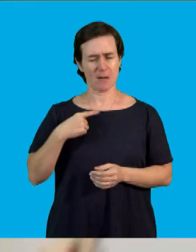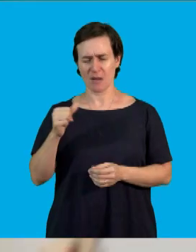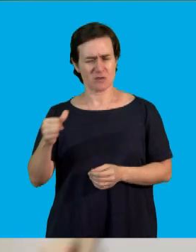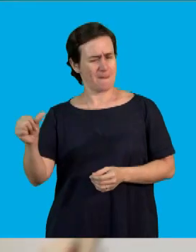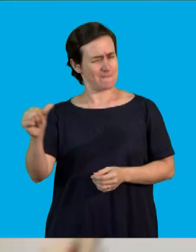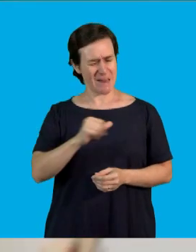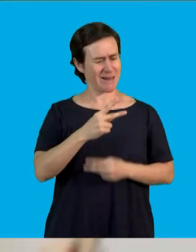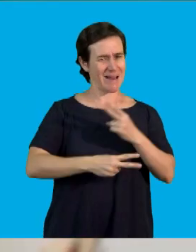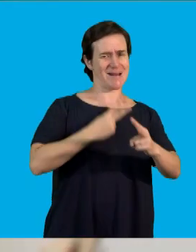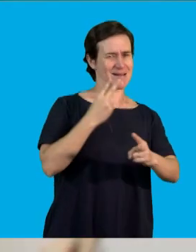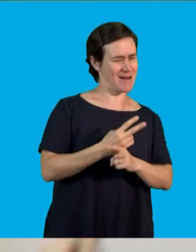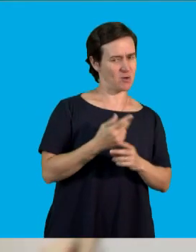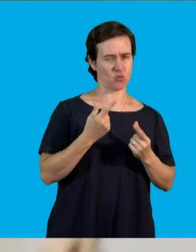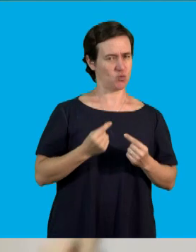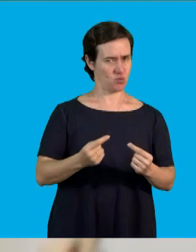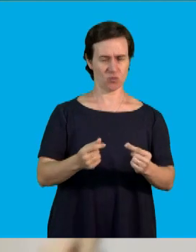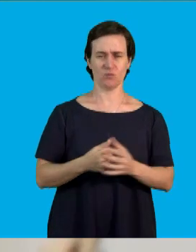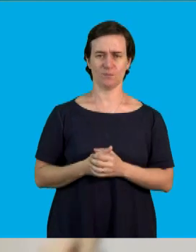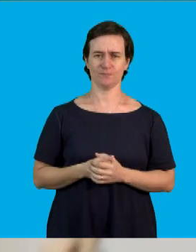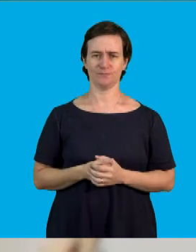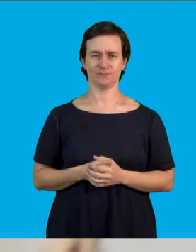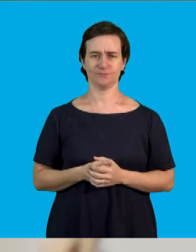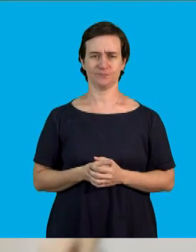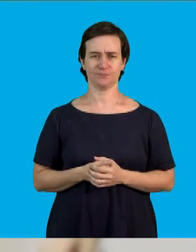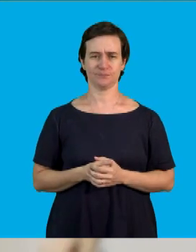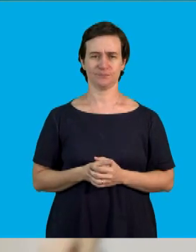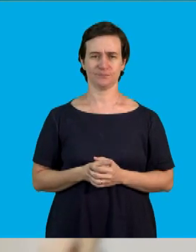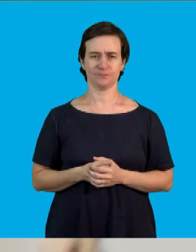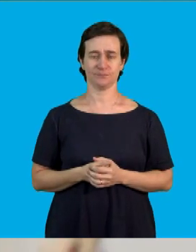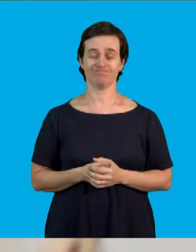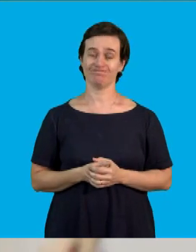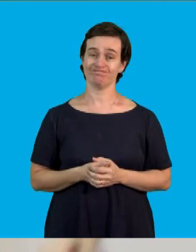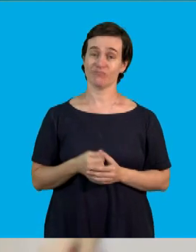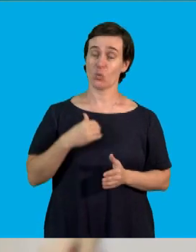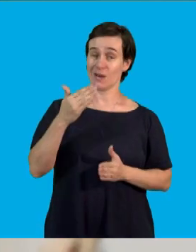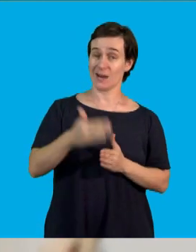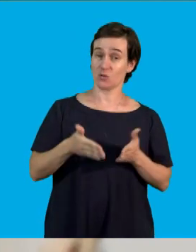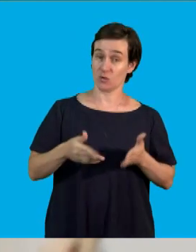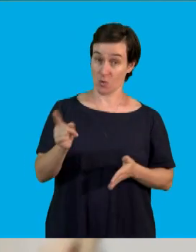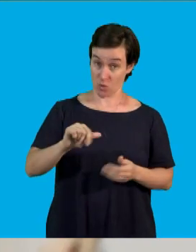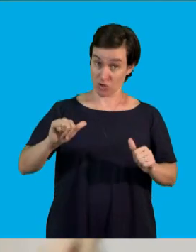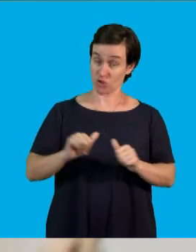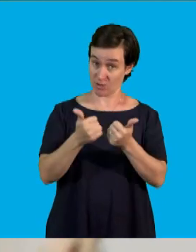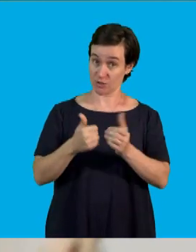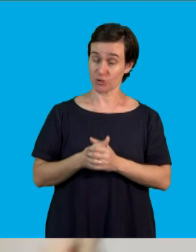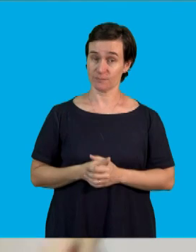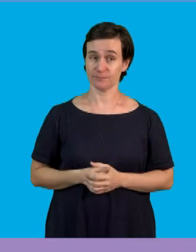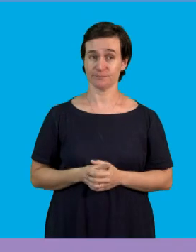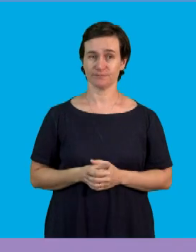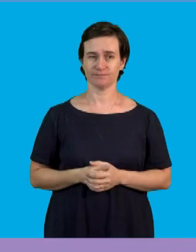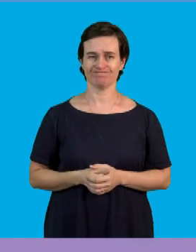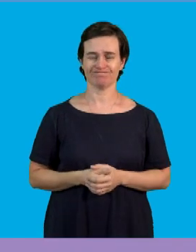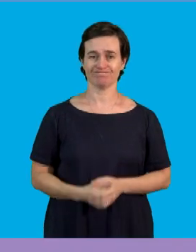need to go back and re-check your work. So let's end our lesson with a challenge. So